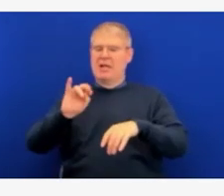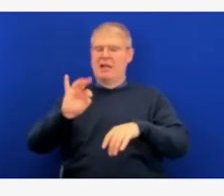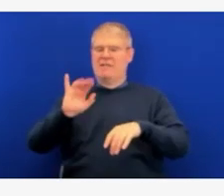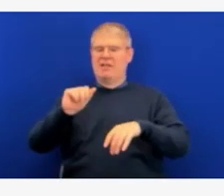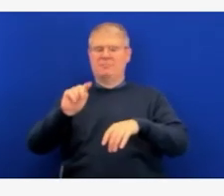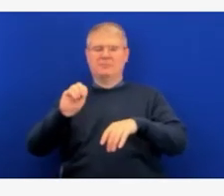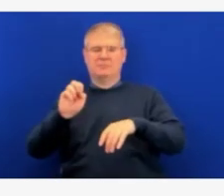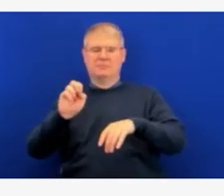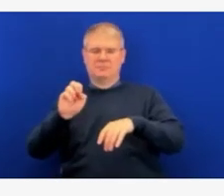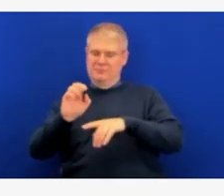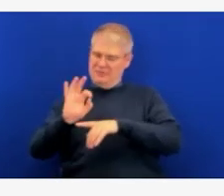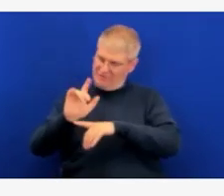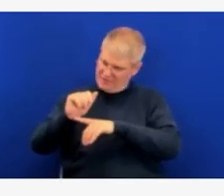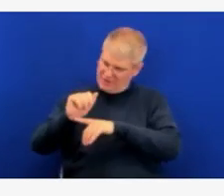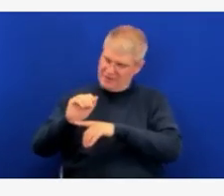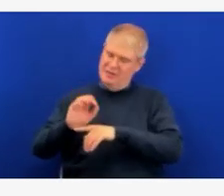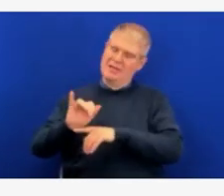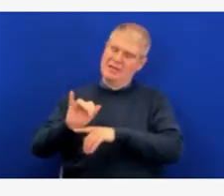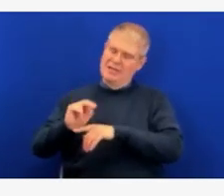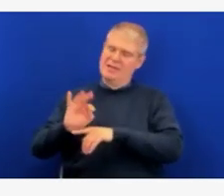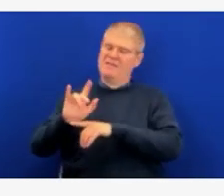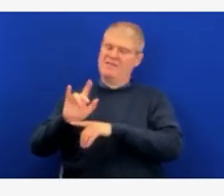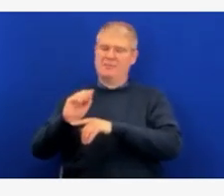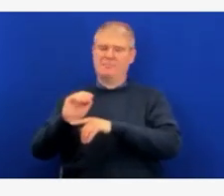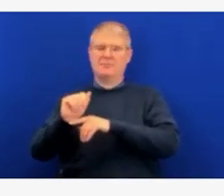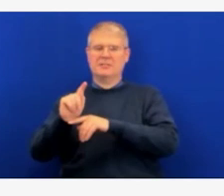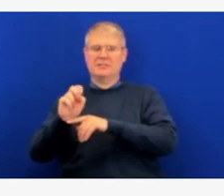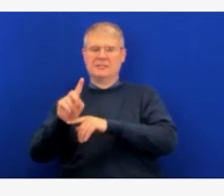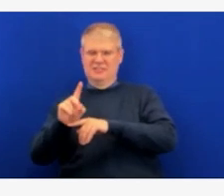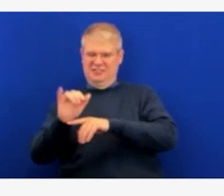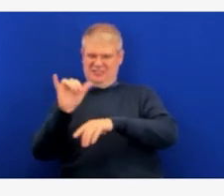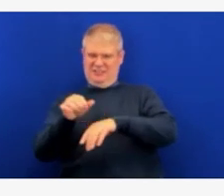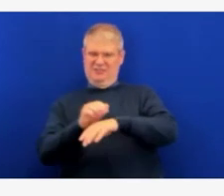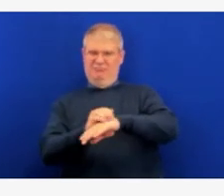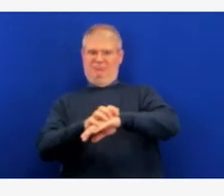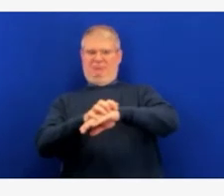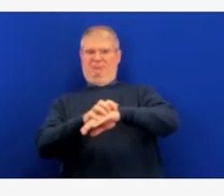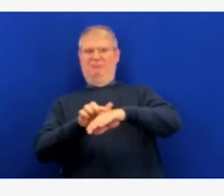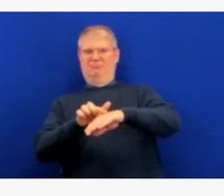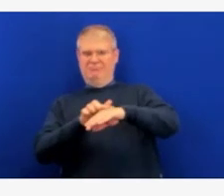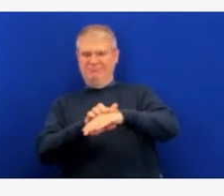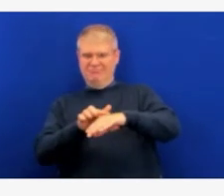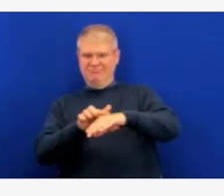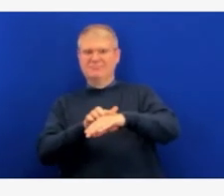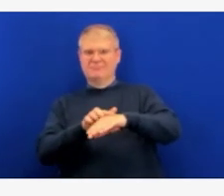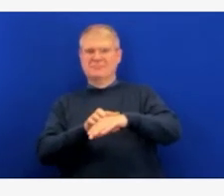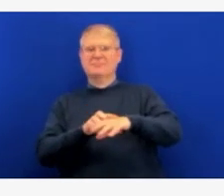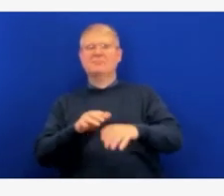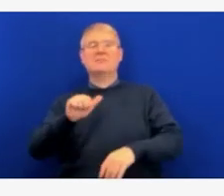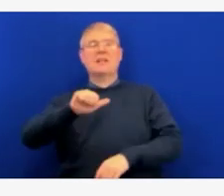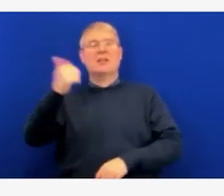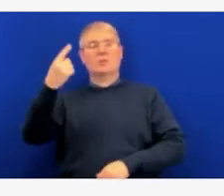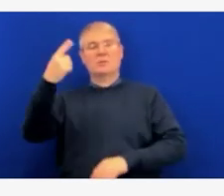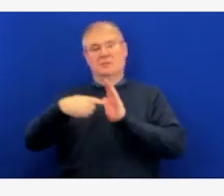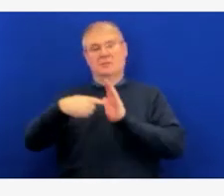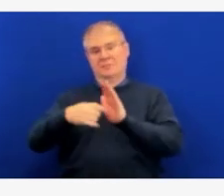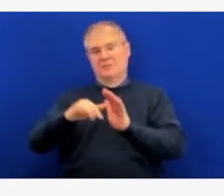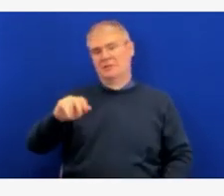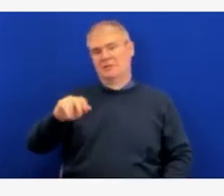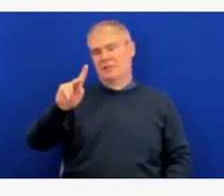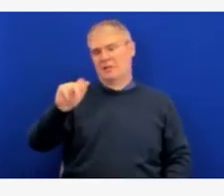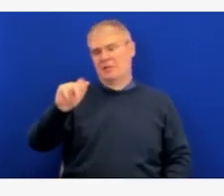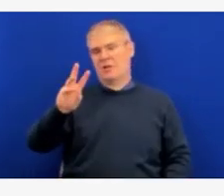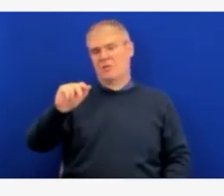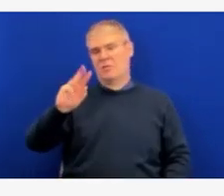Kawasaki's disease is an example of something similar that we still are trying to figure out what usually triggers that. We think it's